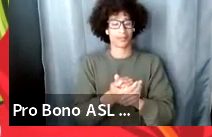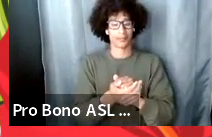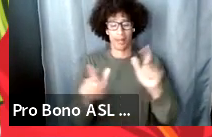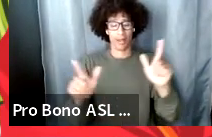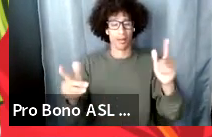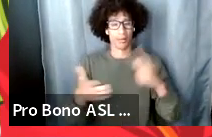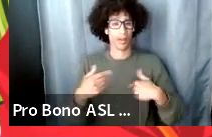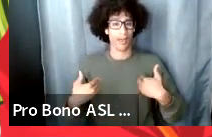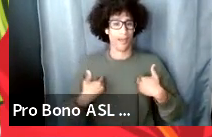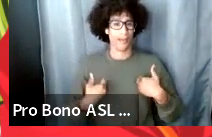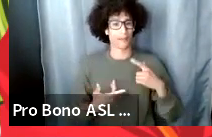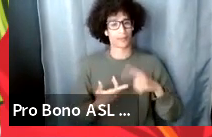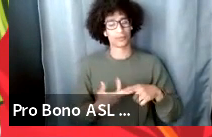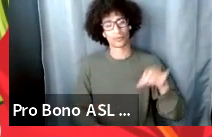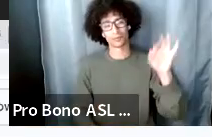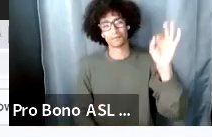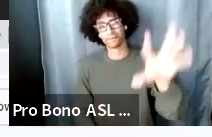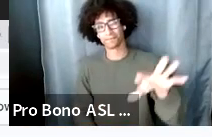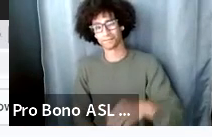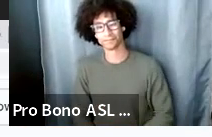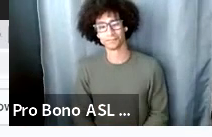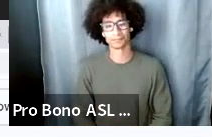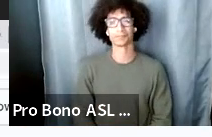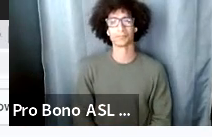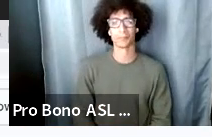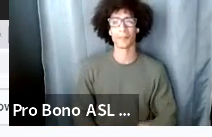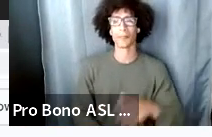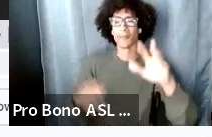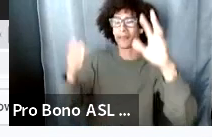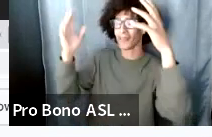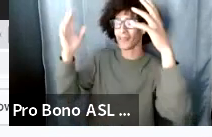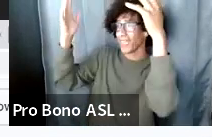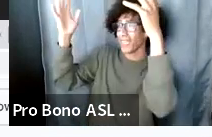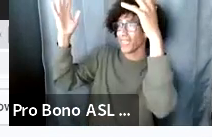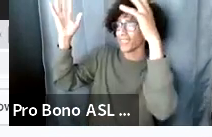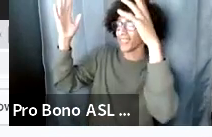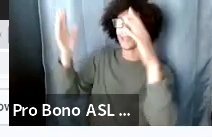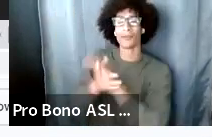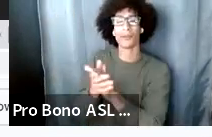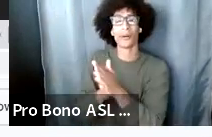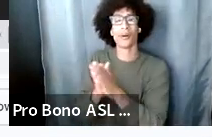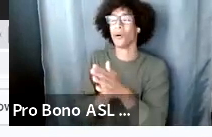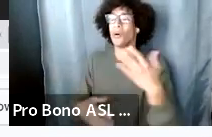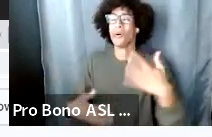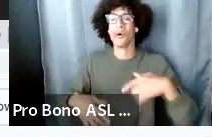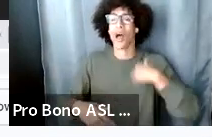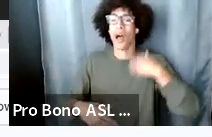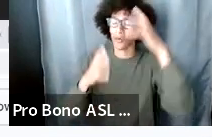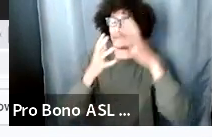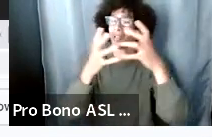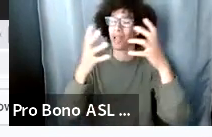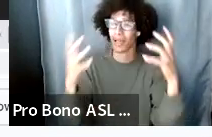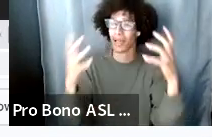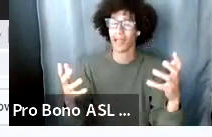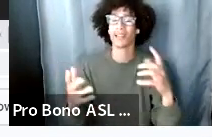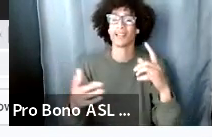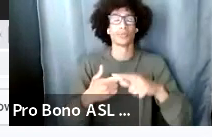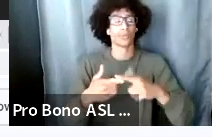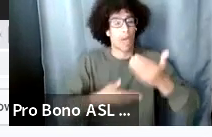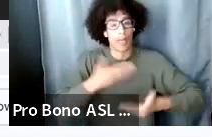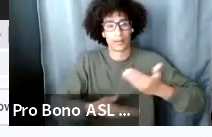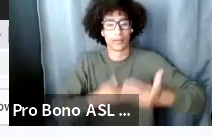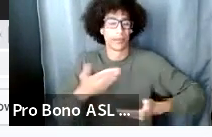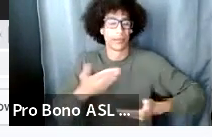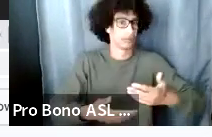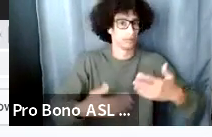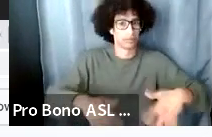folks we are going to open it up now i know it was a lot it was a lot to process it was a lot to be able to